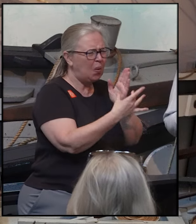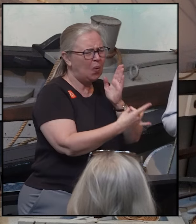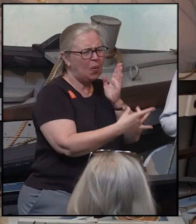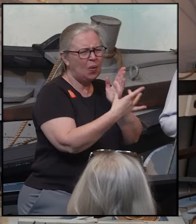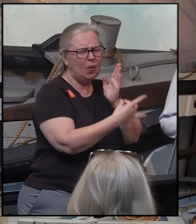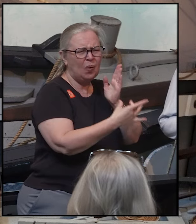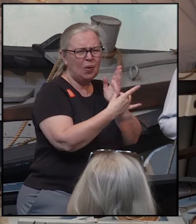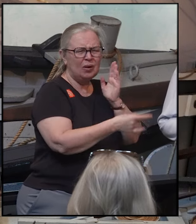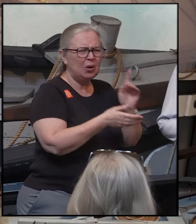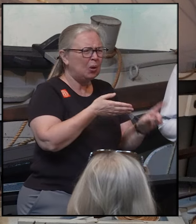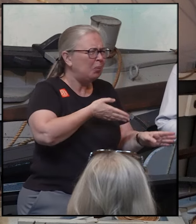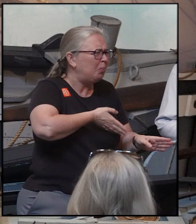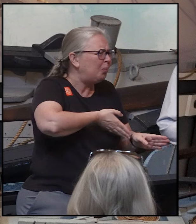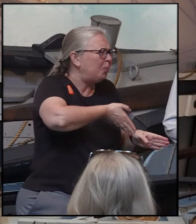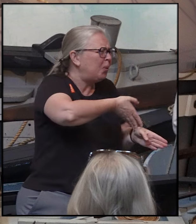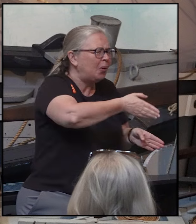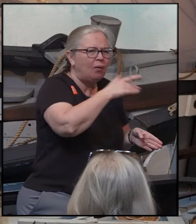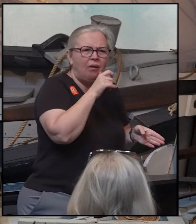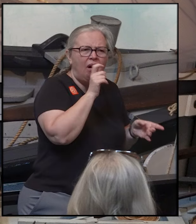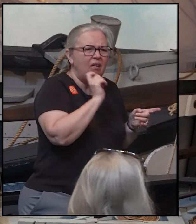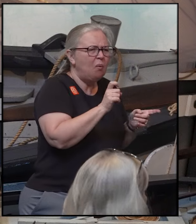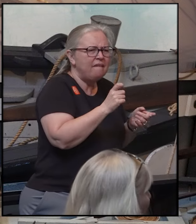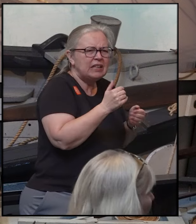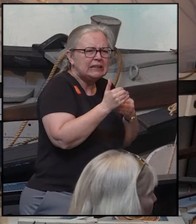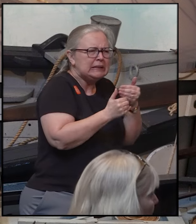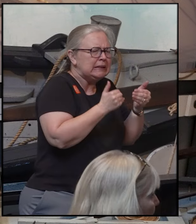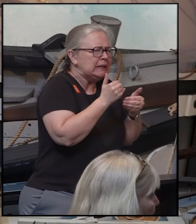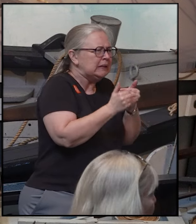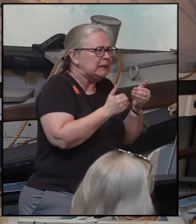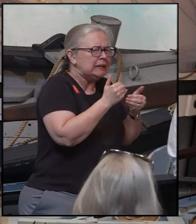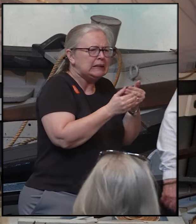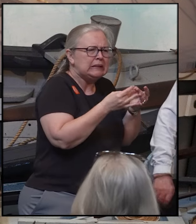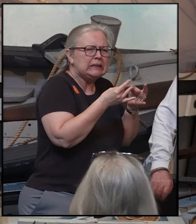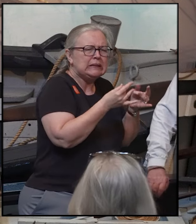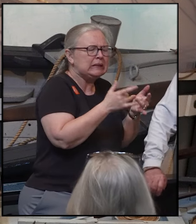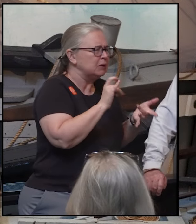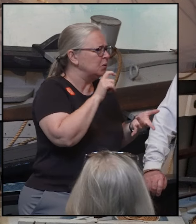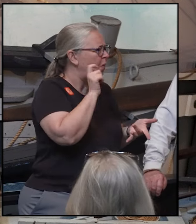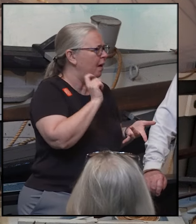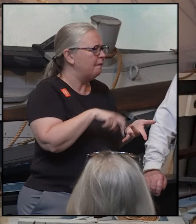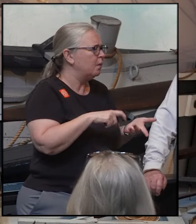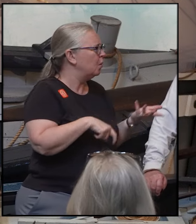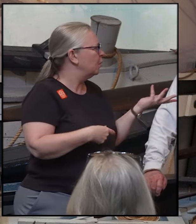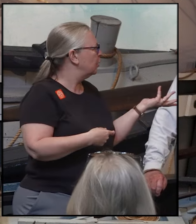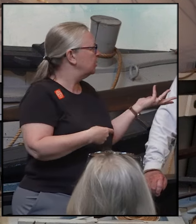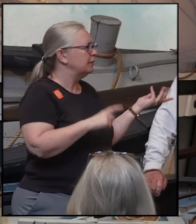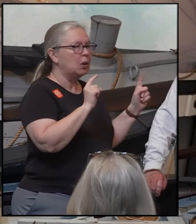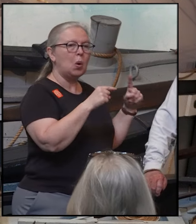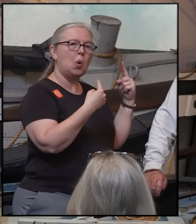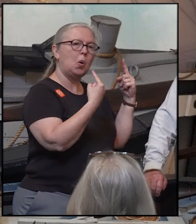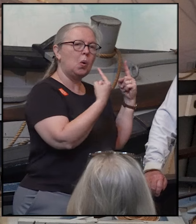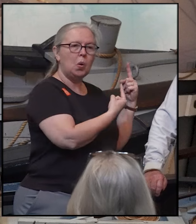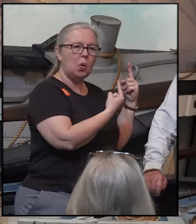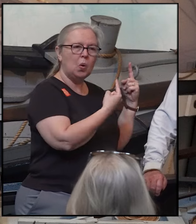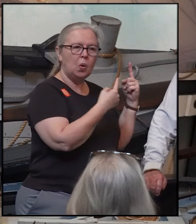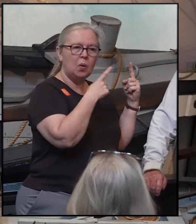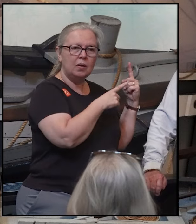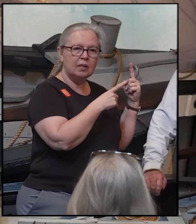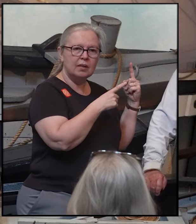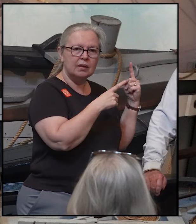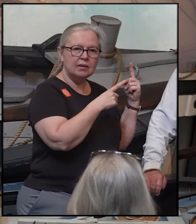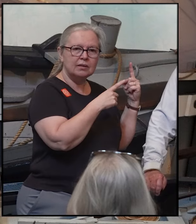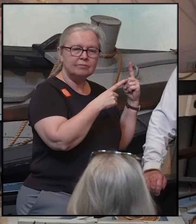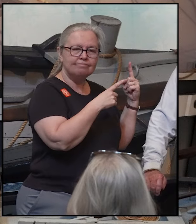needs almost no refining. But its most important characteristic is, it's the only whale oil that